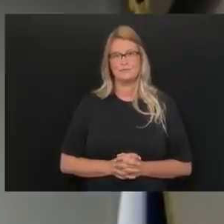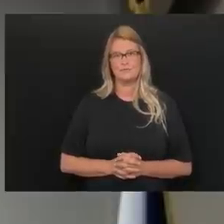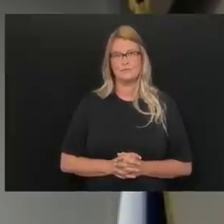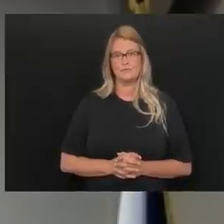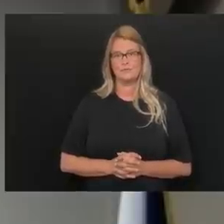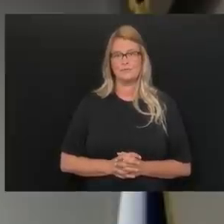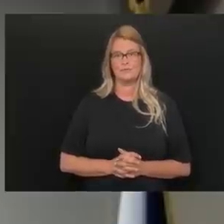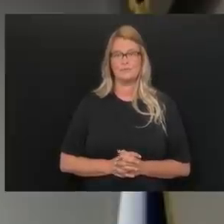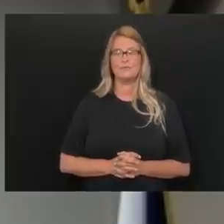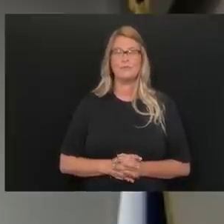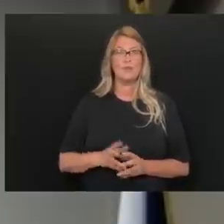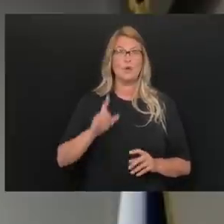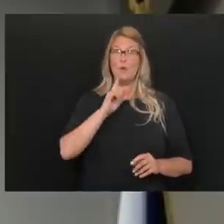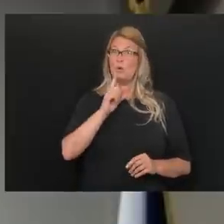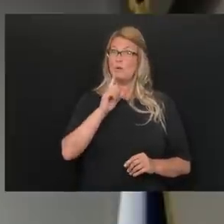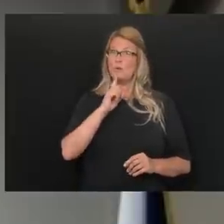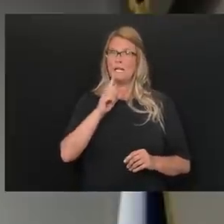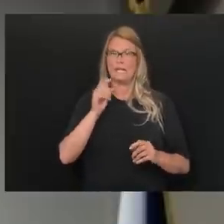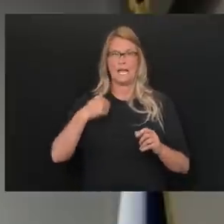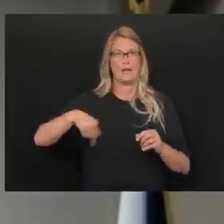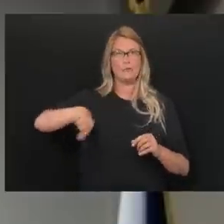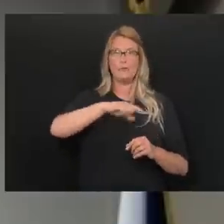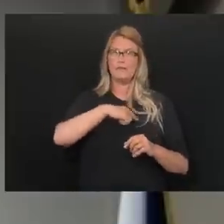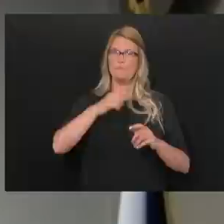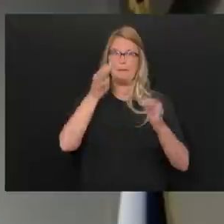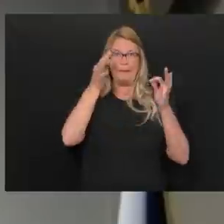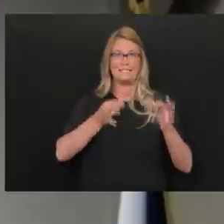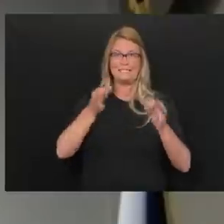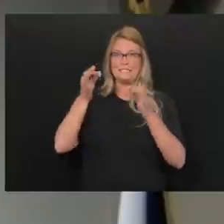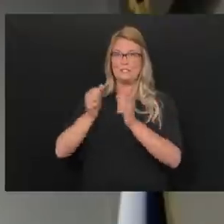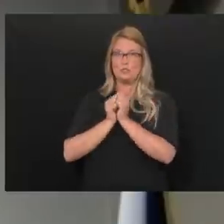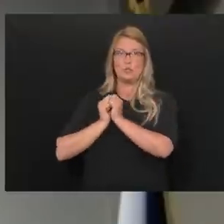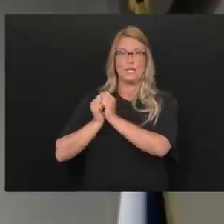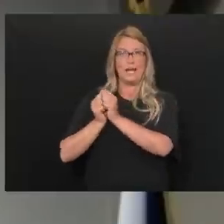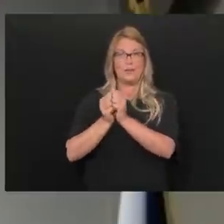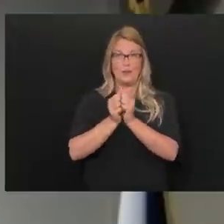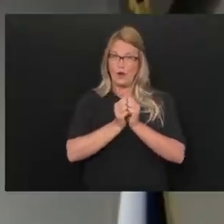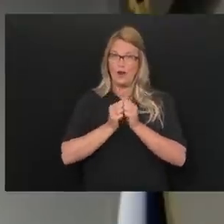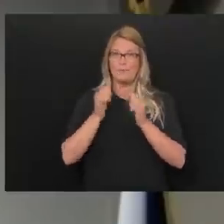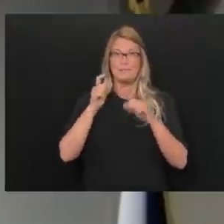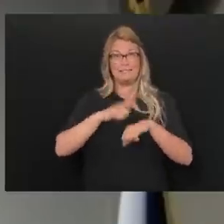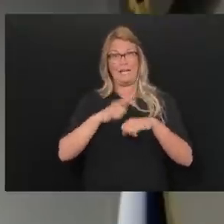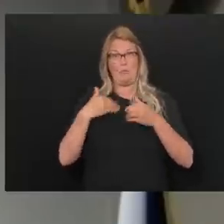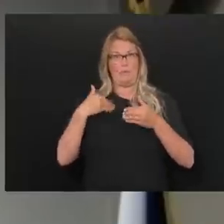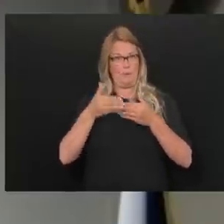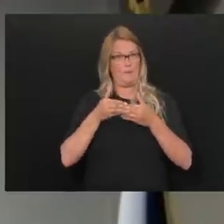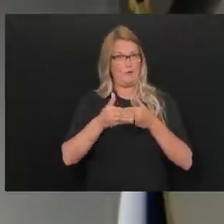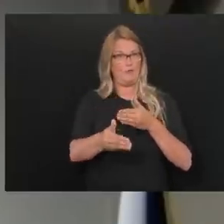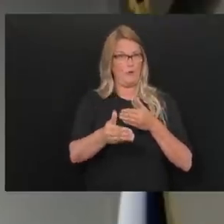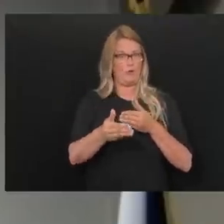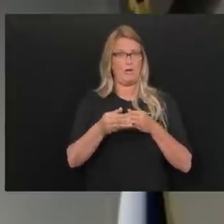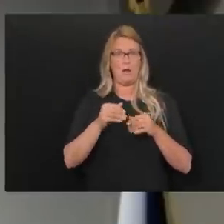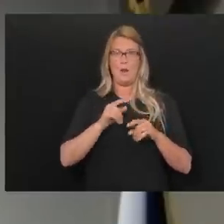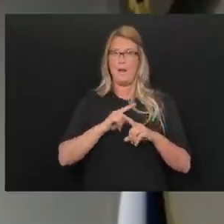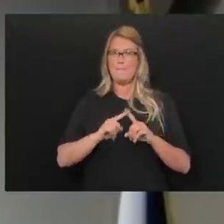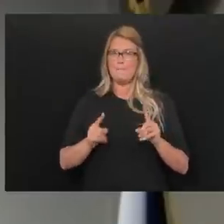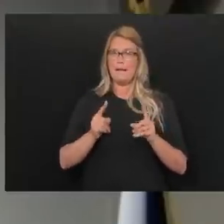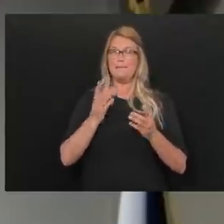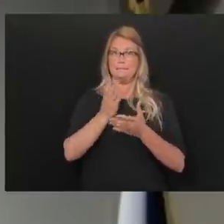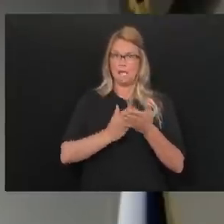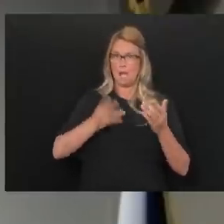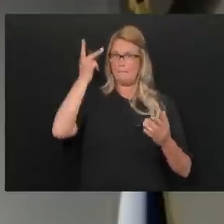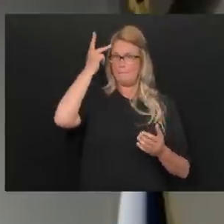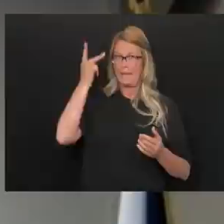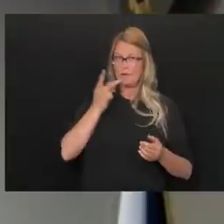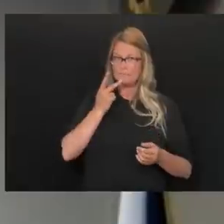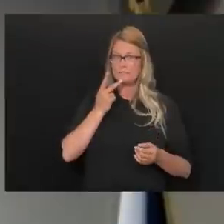these risk benefits and make these decisions together, and it really is time to begin moving forward. So I think there are, we certainly have parents that